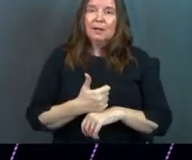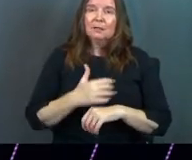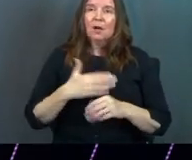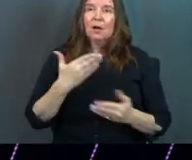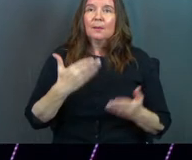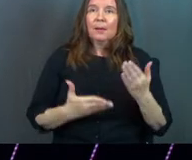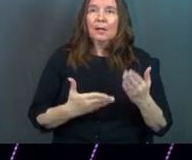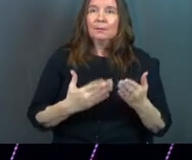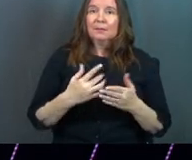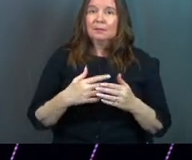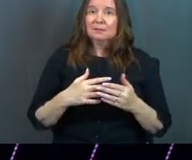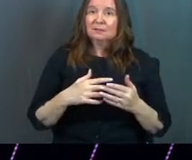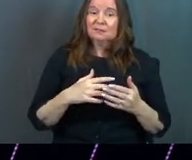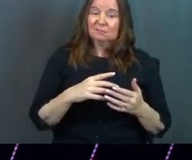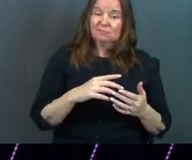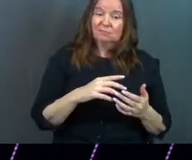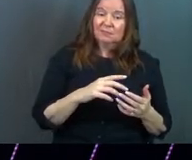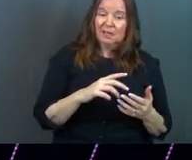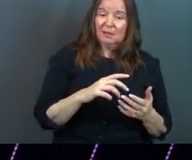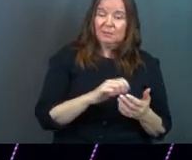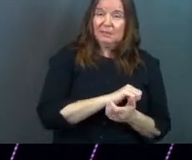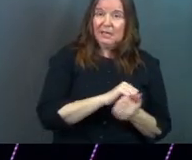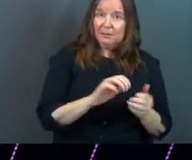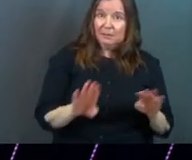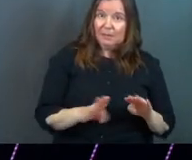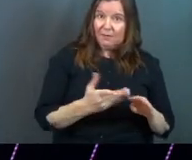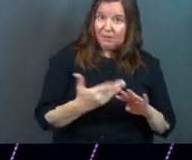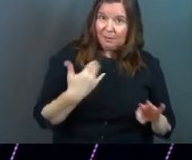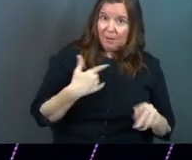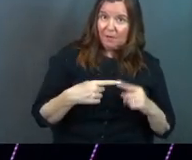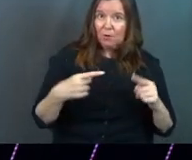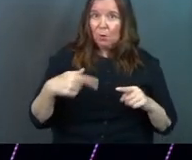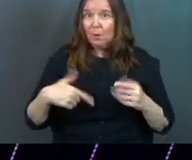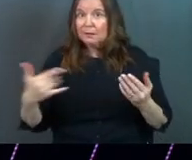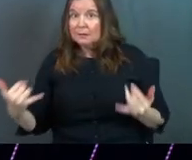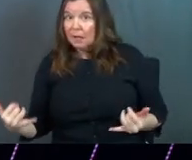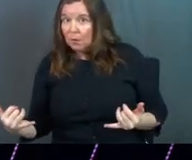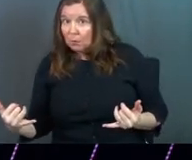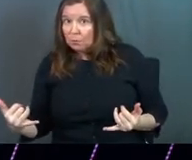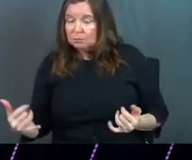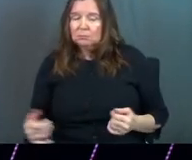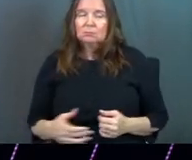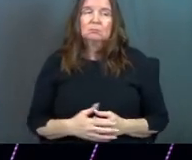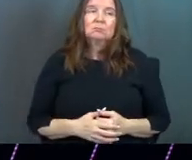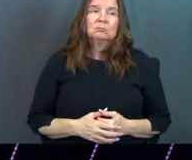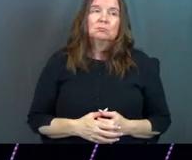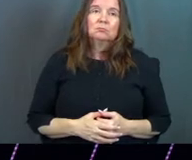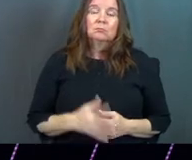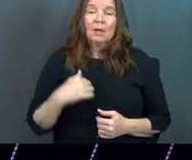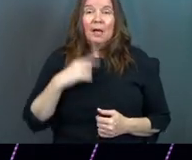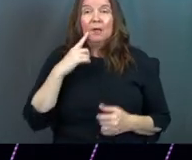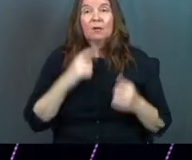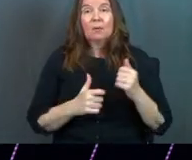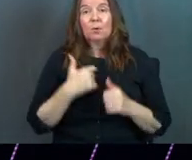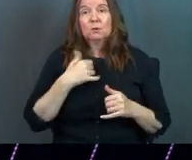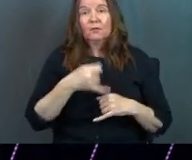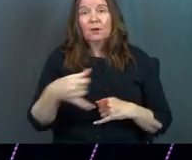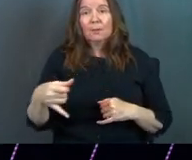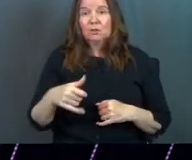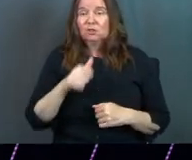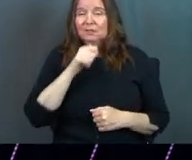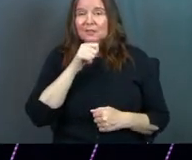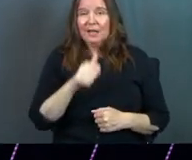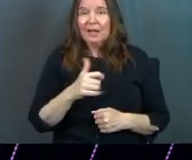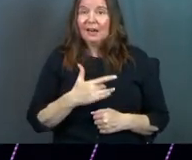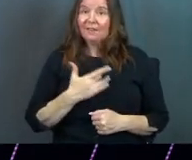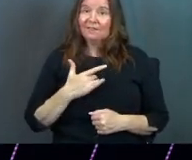on maybe some destructive behavior that was in the past versus what's in the present. I think most of our boundaries should